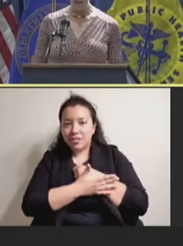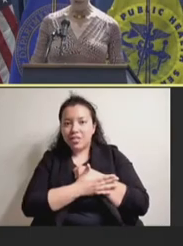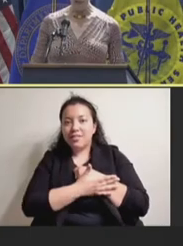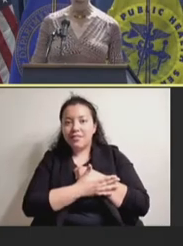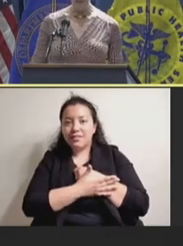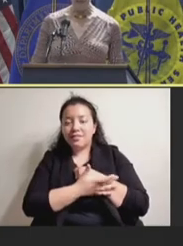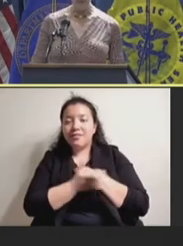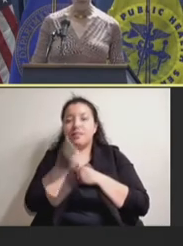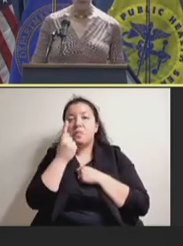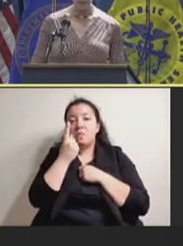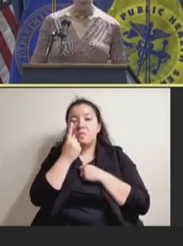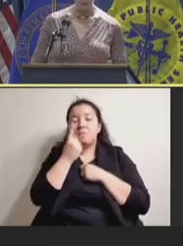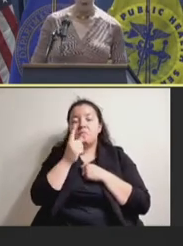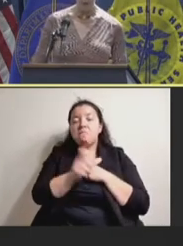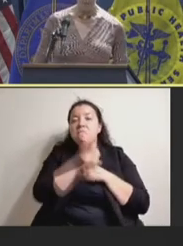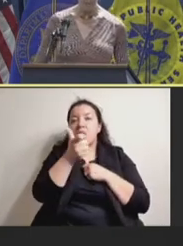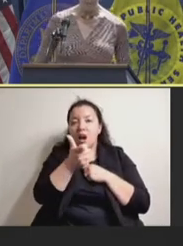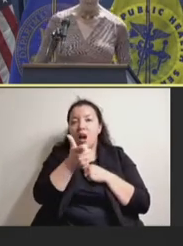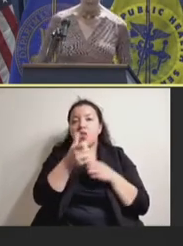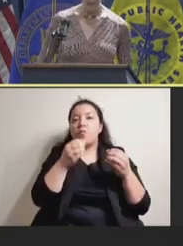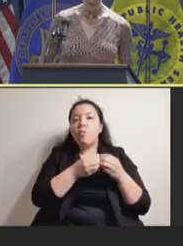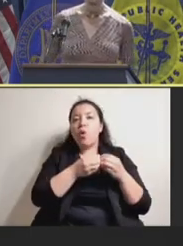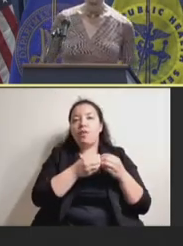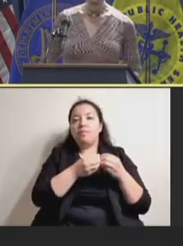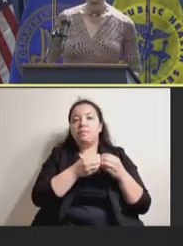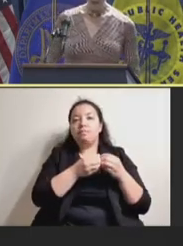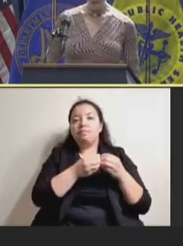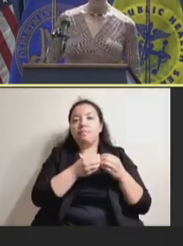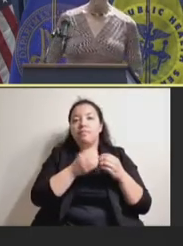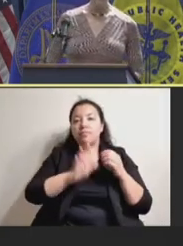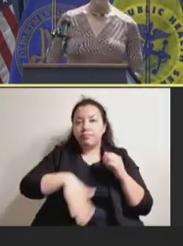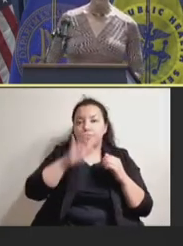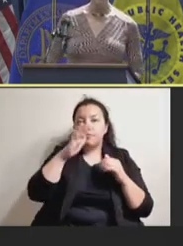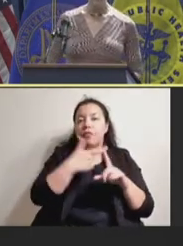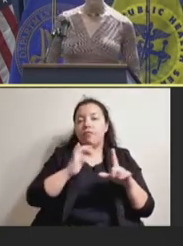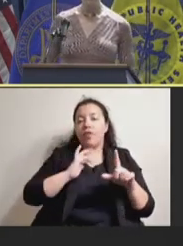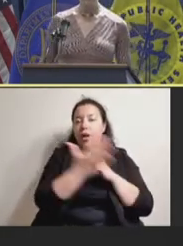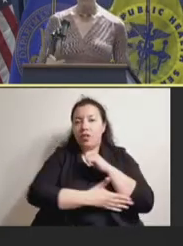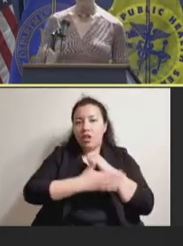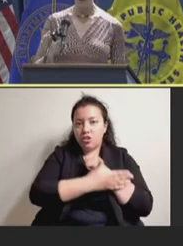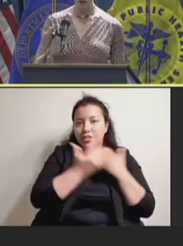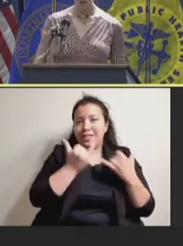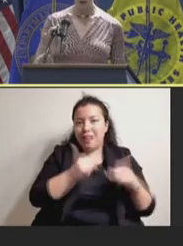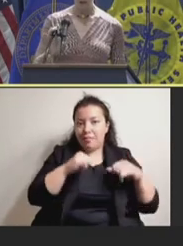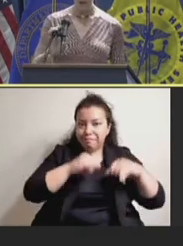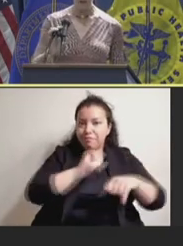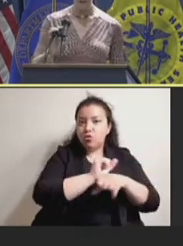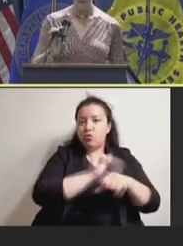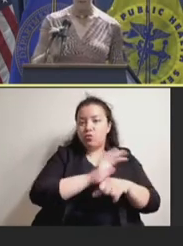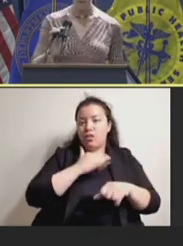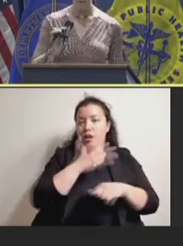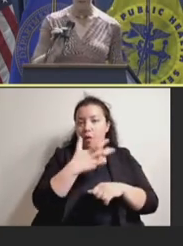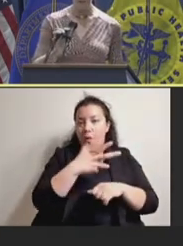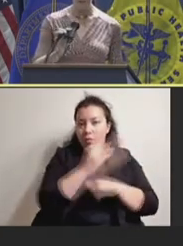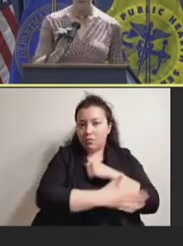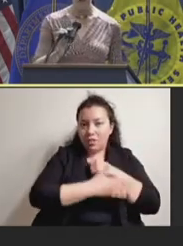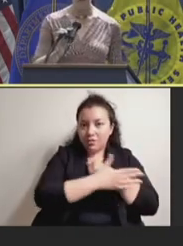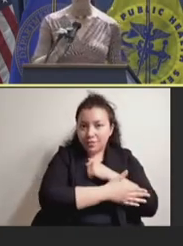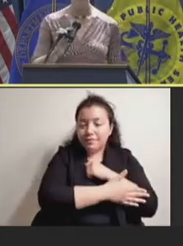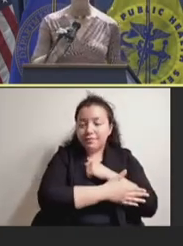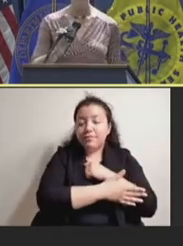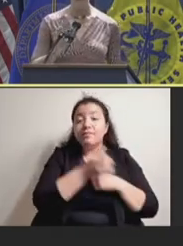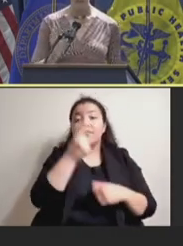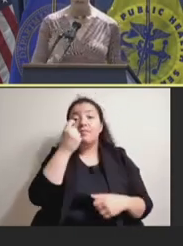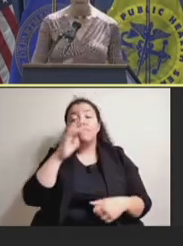nationals in the countries where we work. An important aspect of our work at PATH is the multidisciplinary